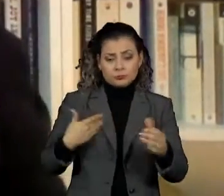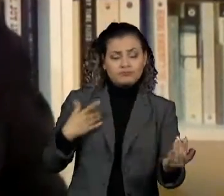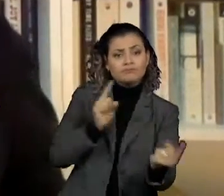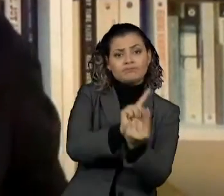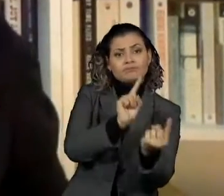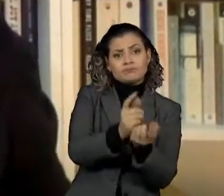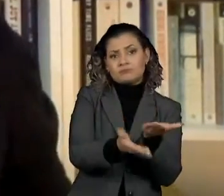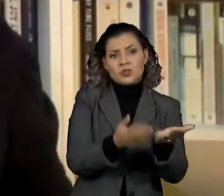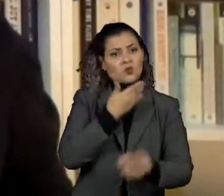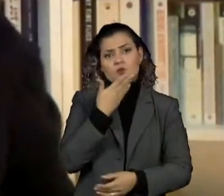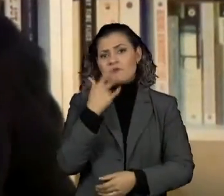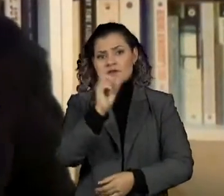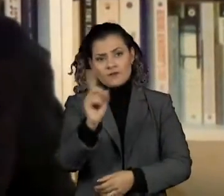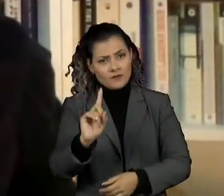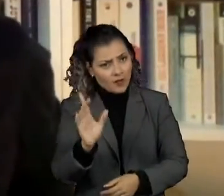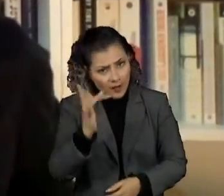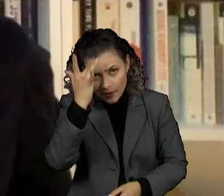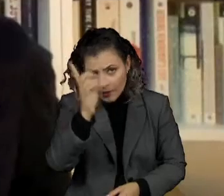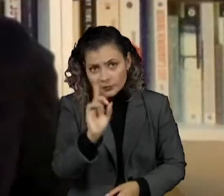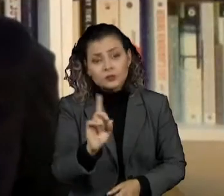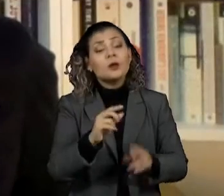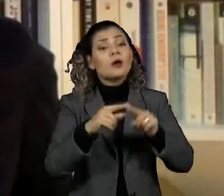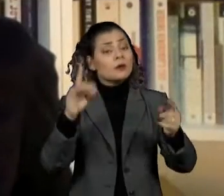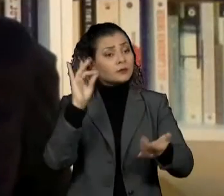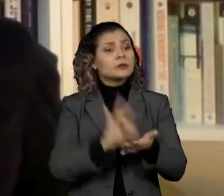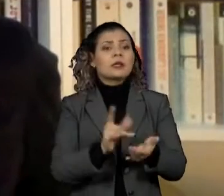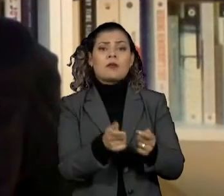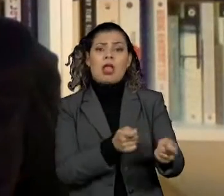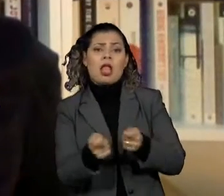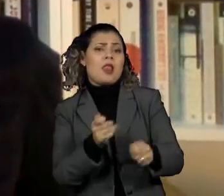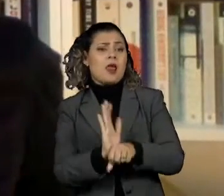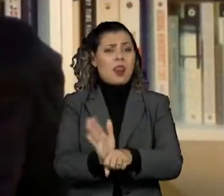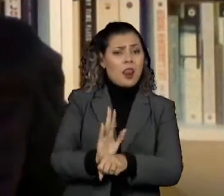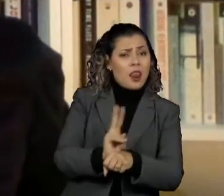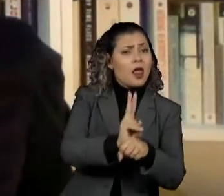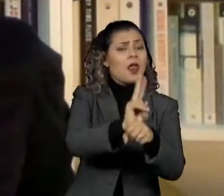It requires a very intensive surveillance and testing.